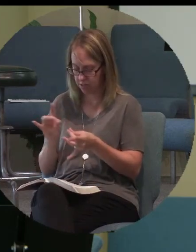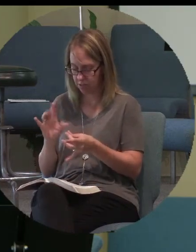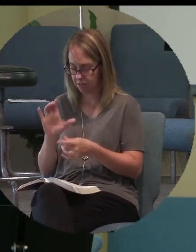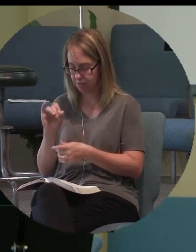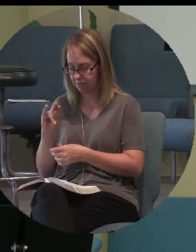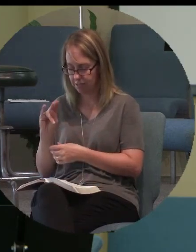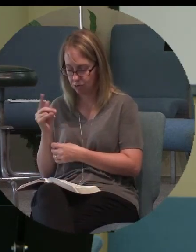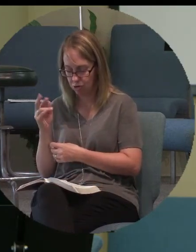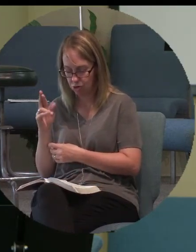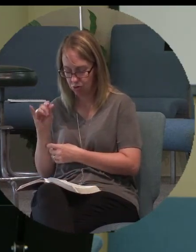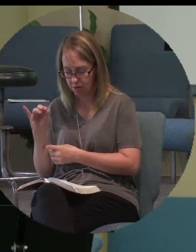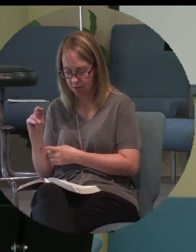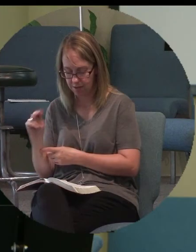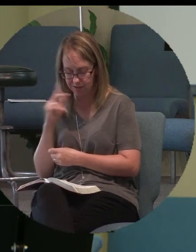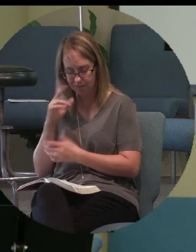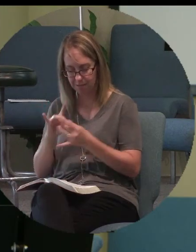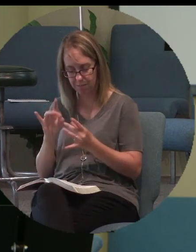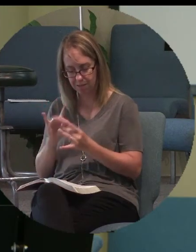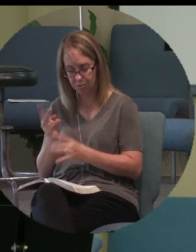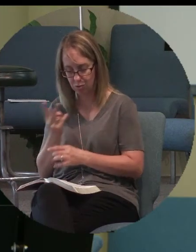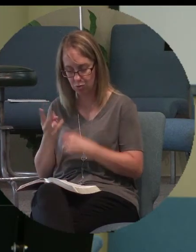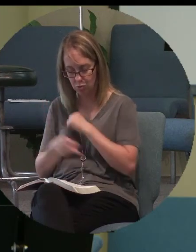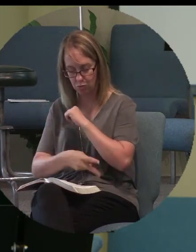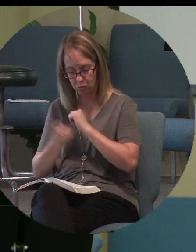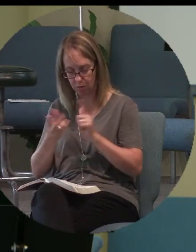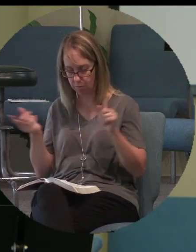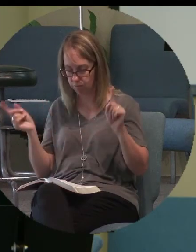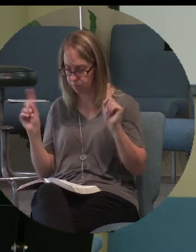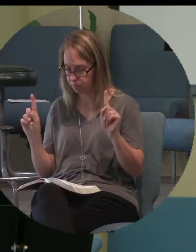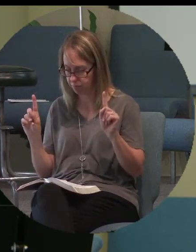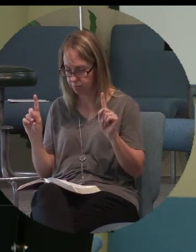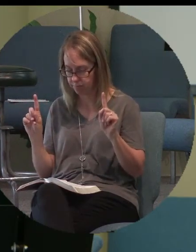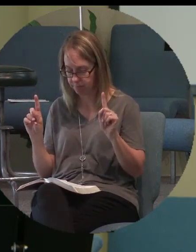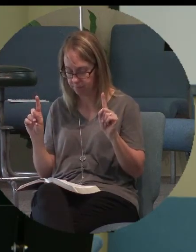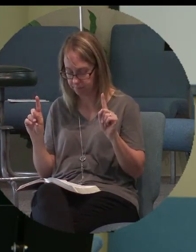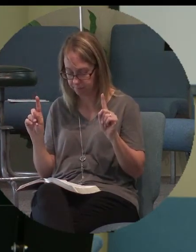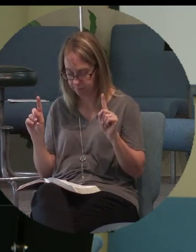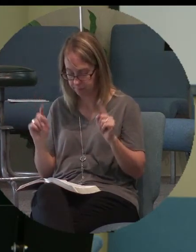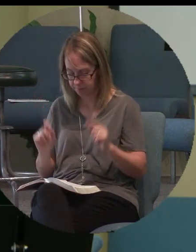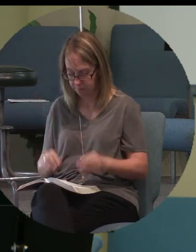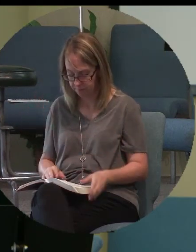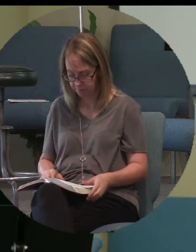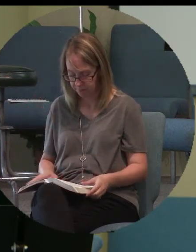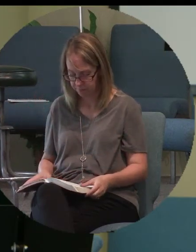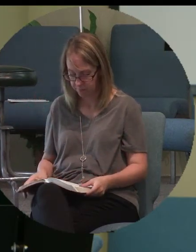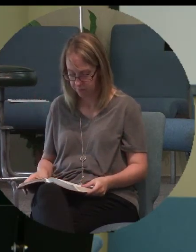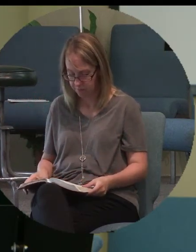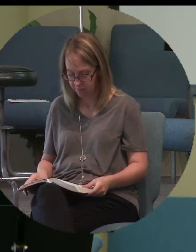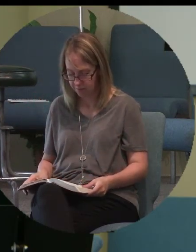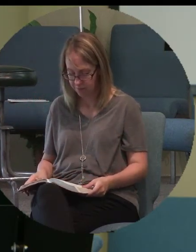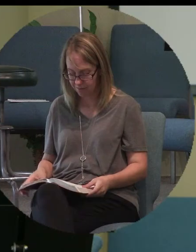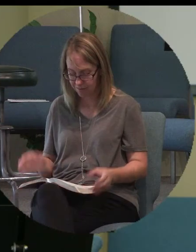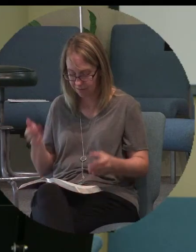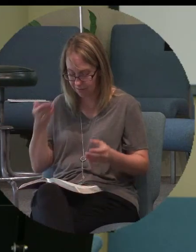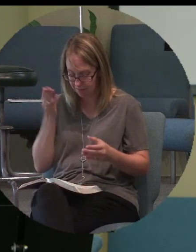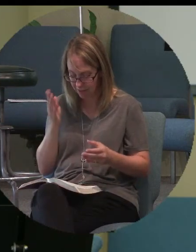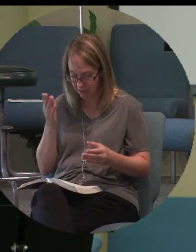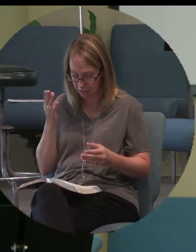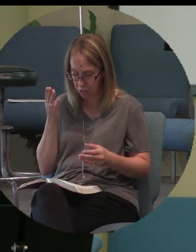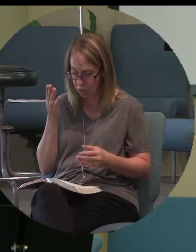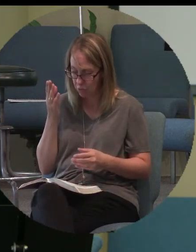and how you mentioned those two criminals that hung on either side of Jesus and how God you